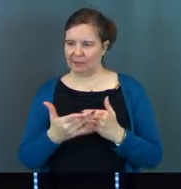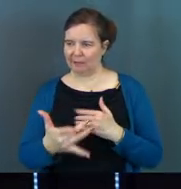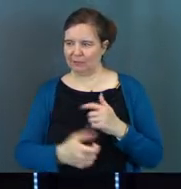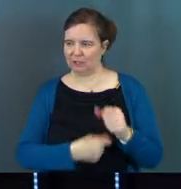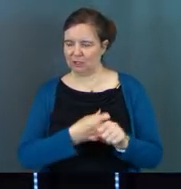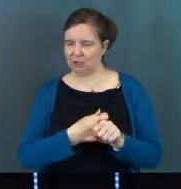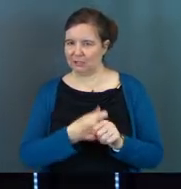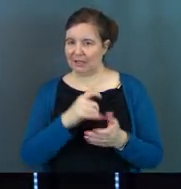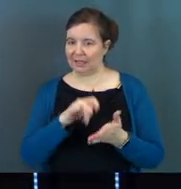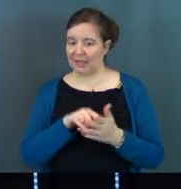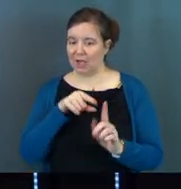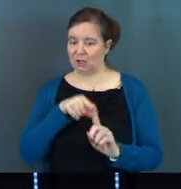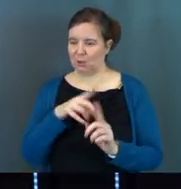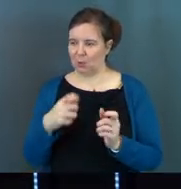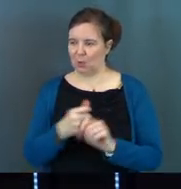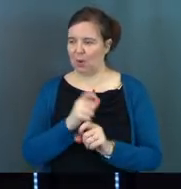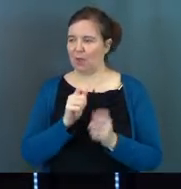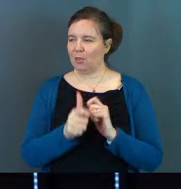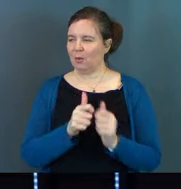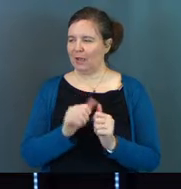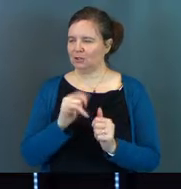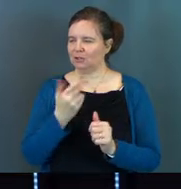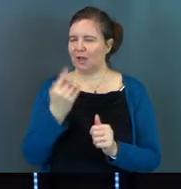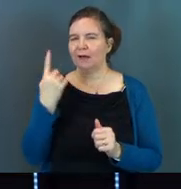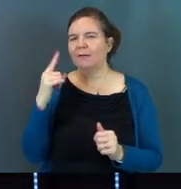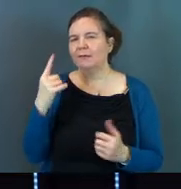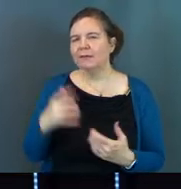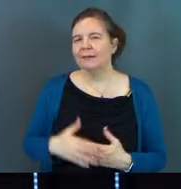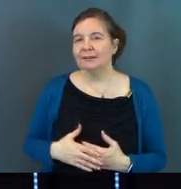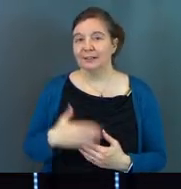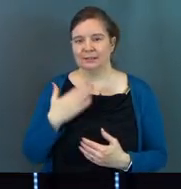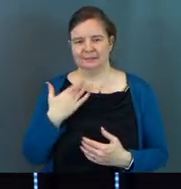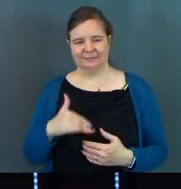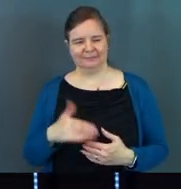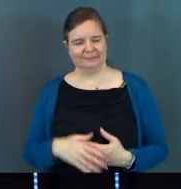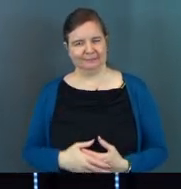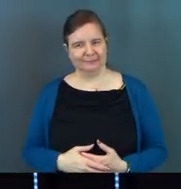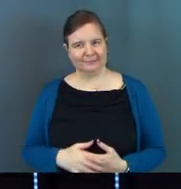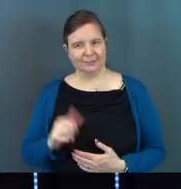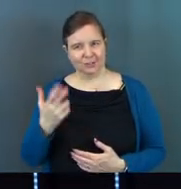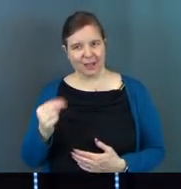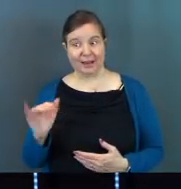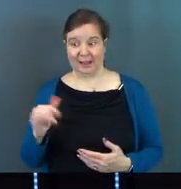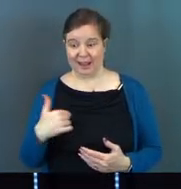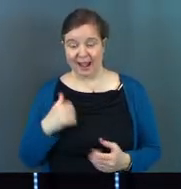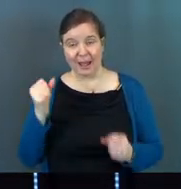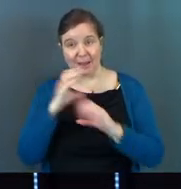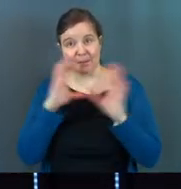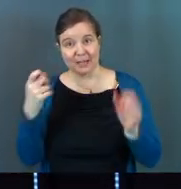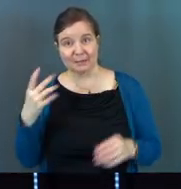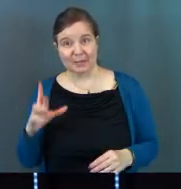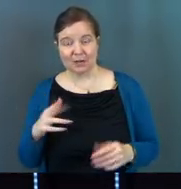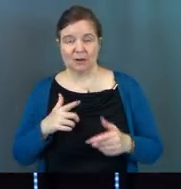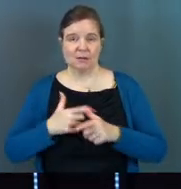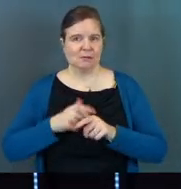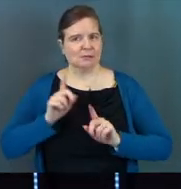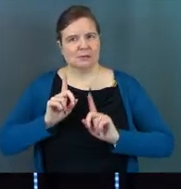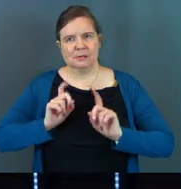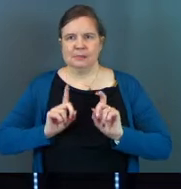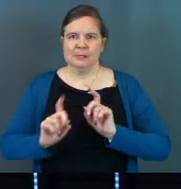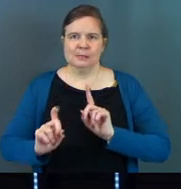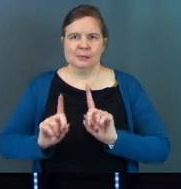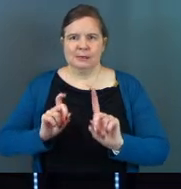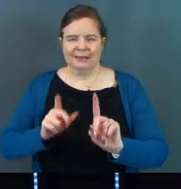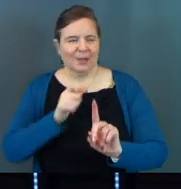years in the scripture that you won the race, John? Good grief, John. Like I imagine Peter right next to him saying,